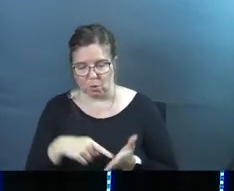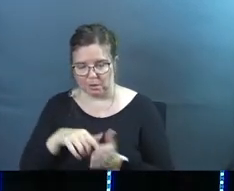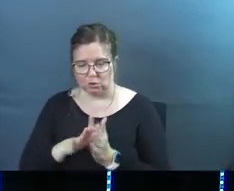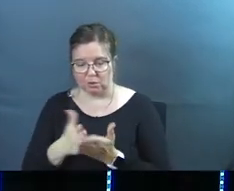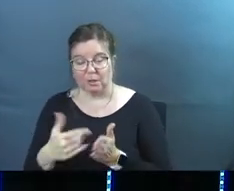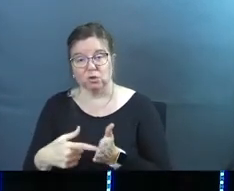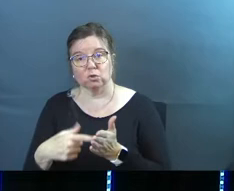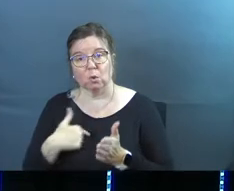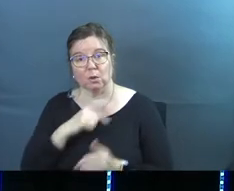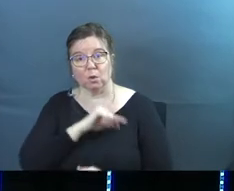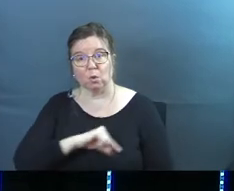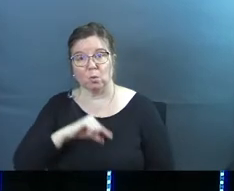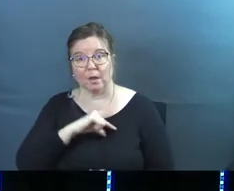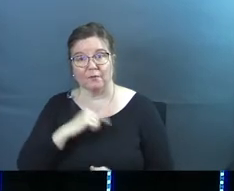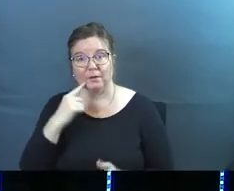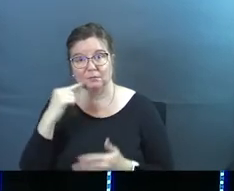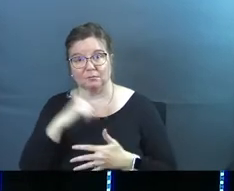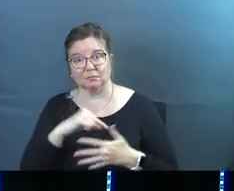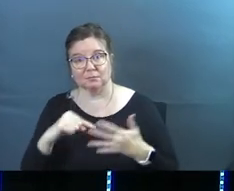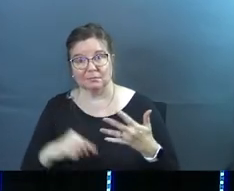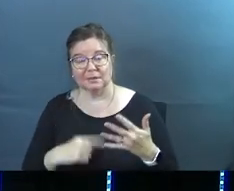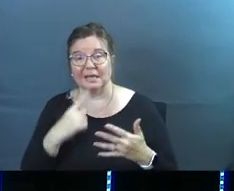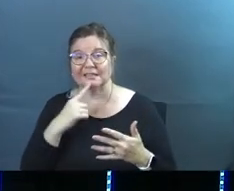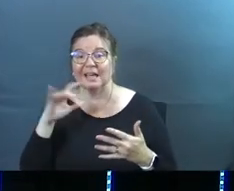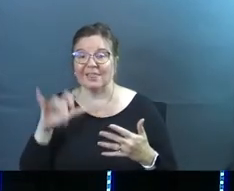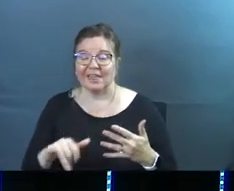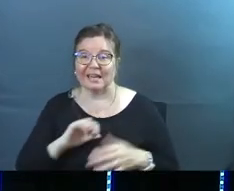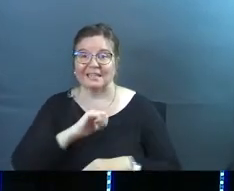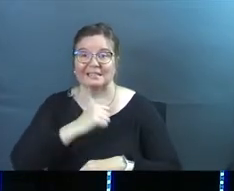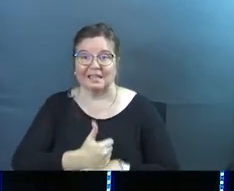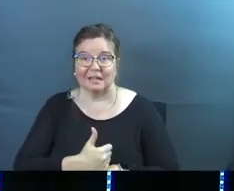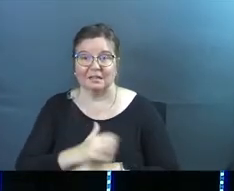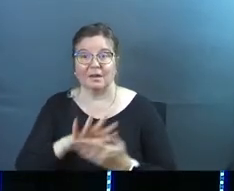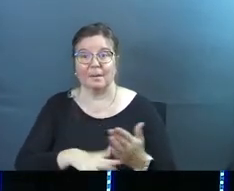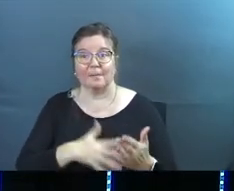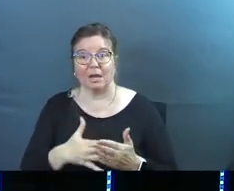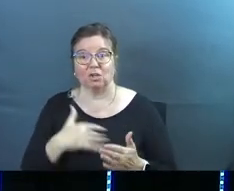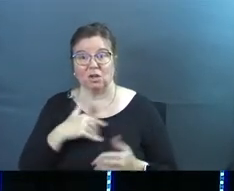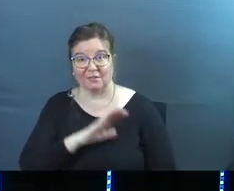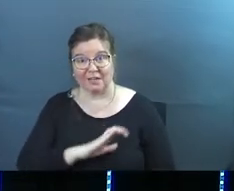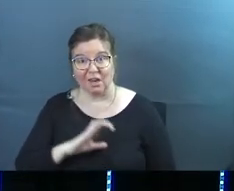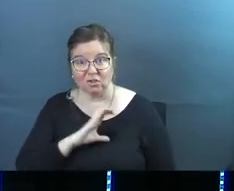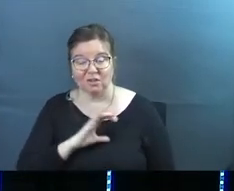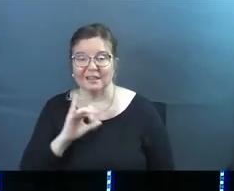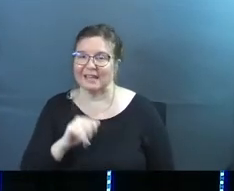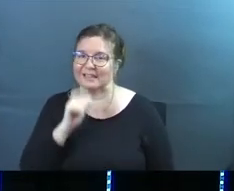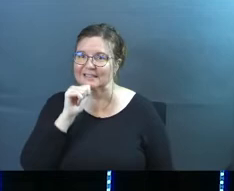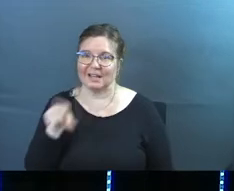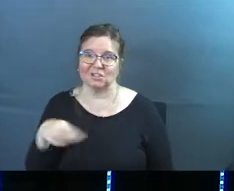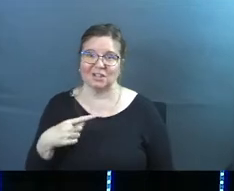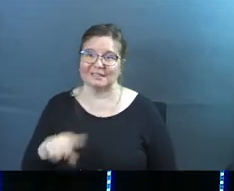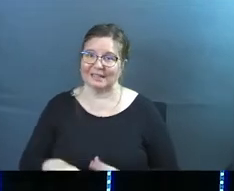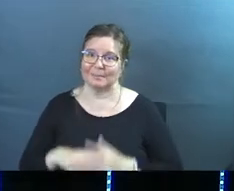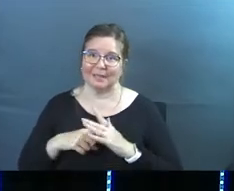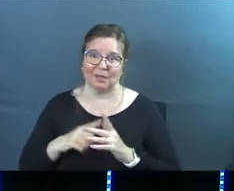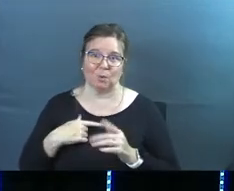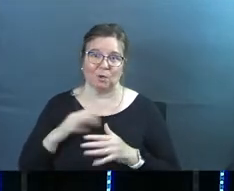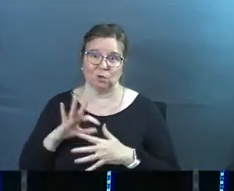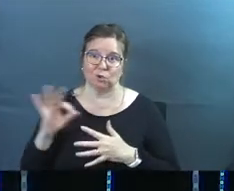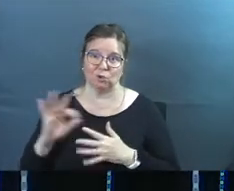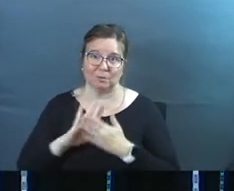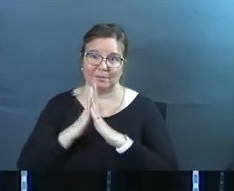scriptures and they showed us the qualifications in scripture and they said, that established pattern of character, that's not just at the beginning when you choose